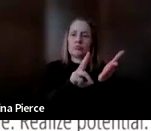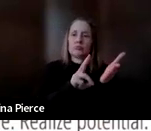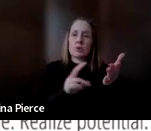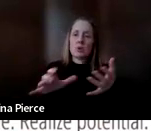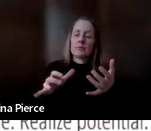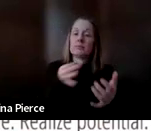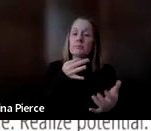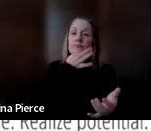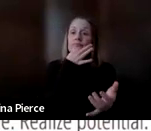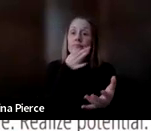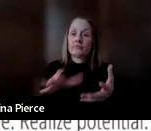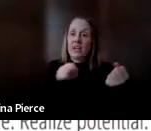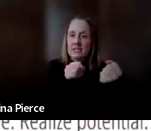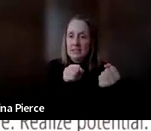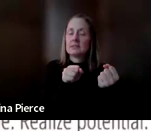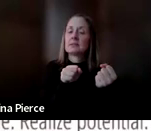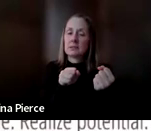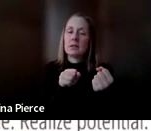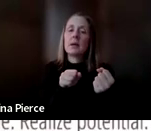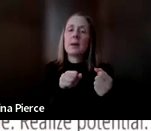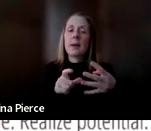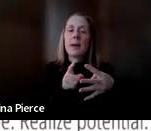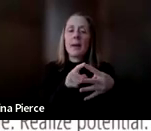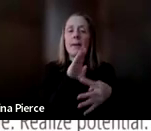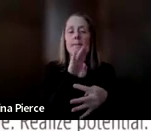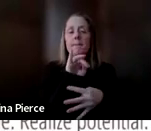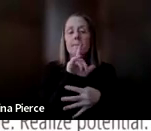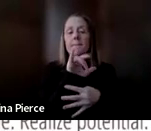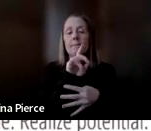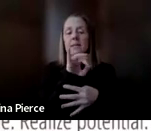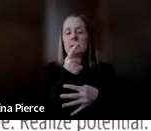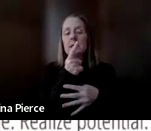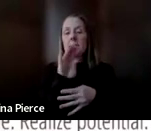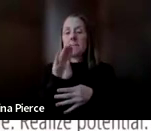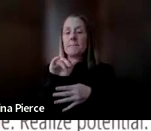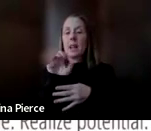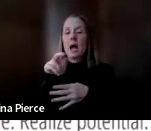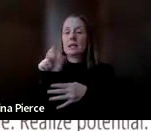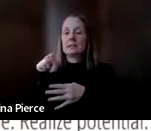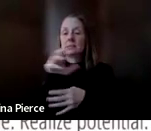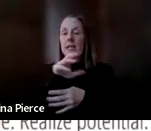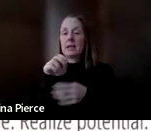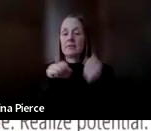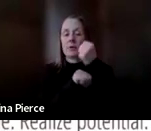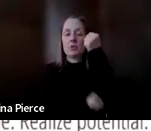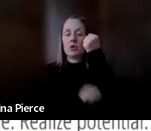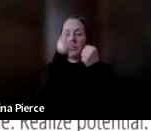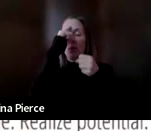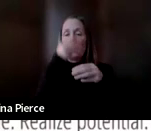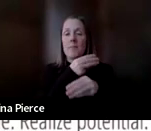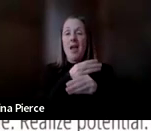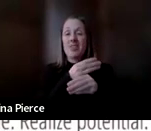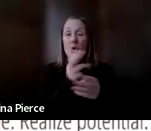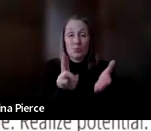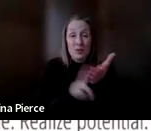Both our building blocks and foundations of math registrations close at the end of the week. So we